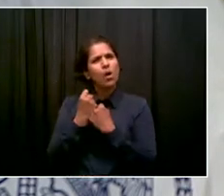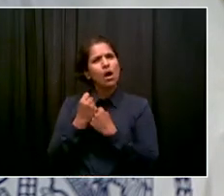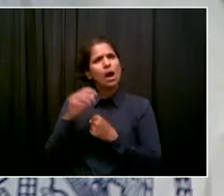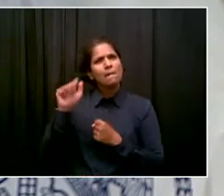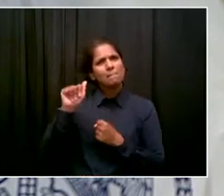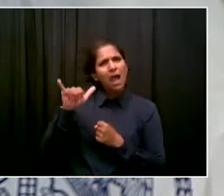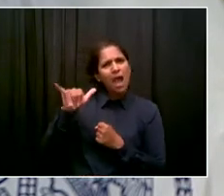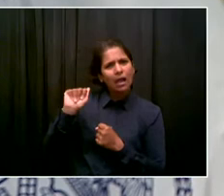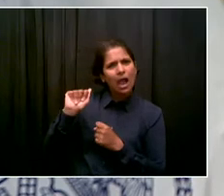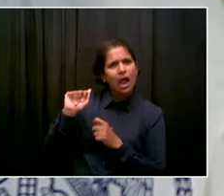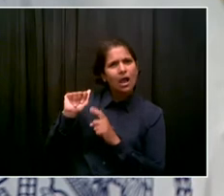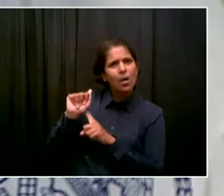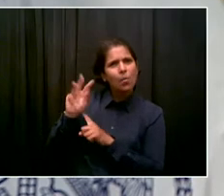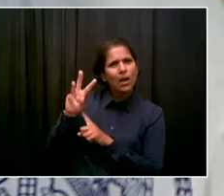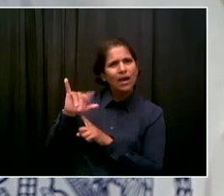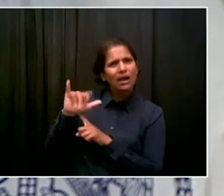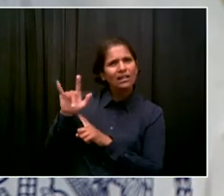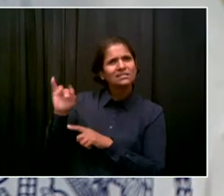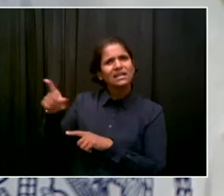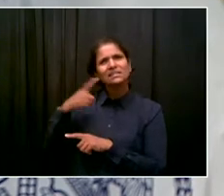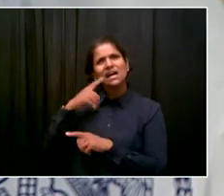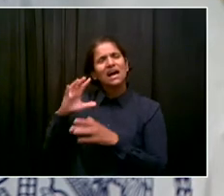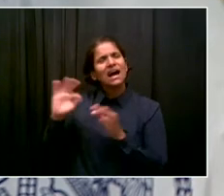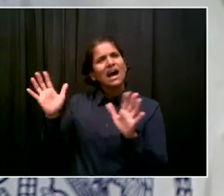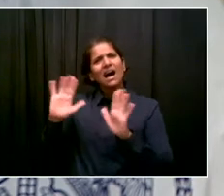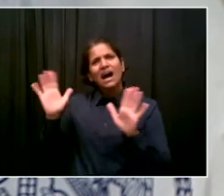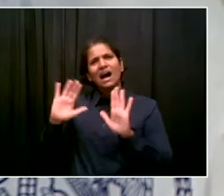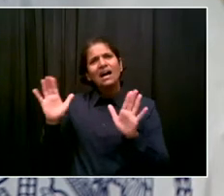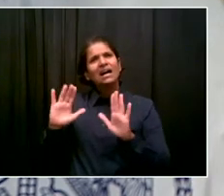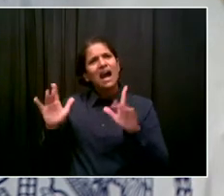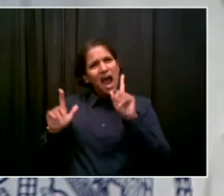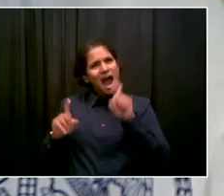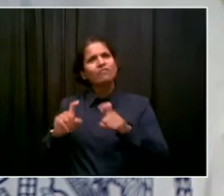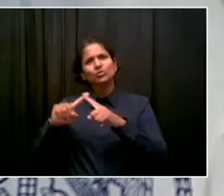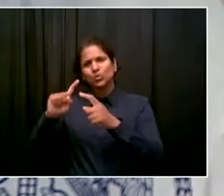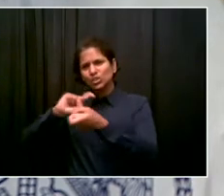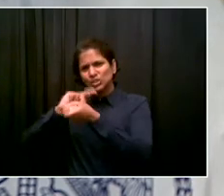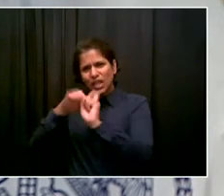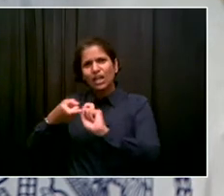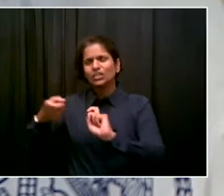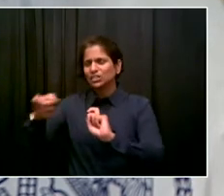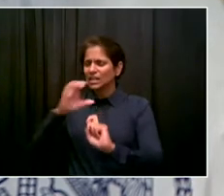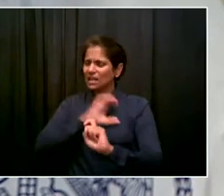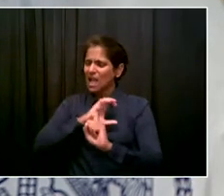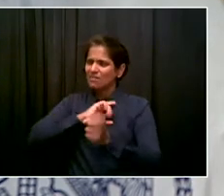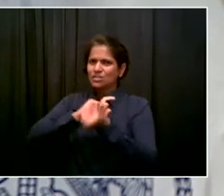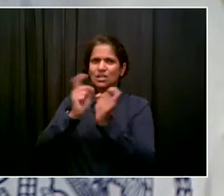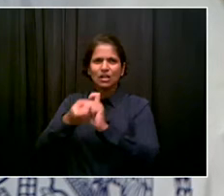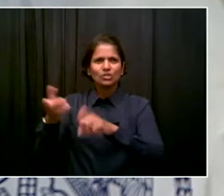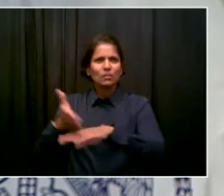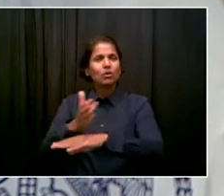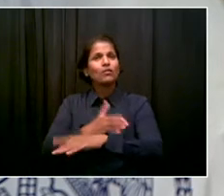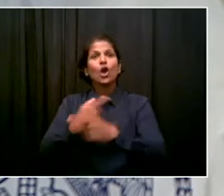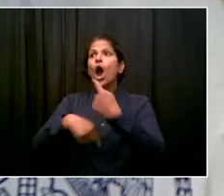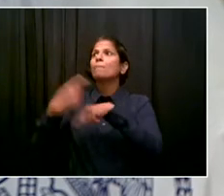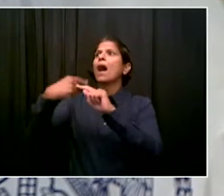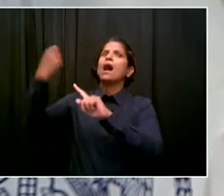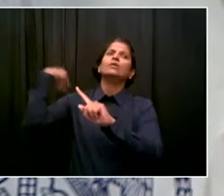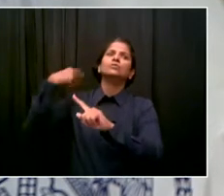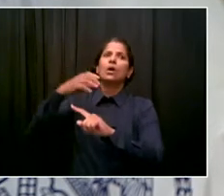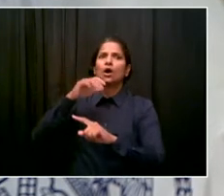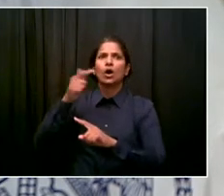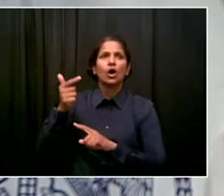Sean, fair question, but a much more complicated reality than that. We cannot go back to the years of Giuliani when this